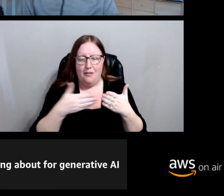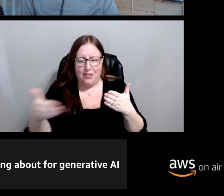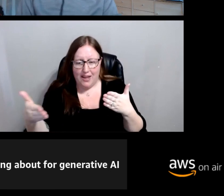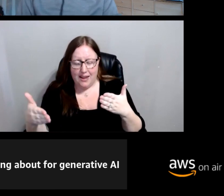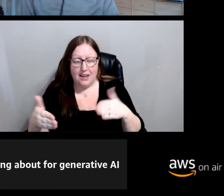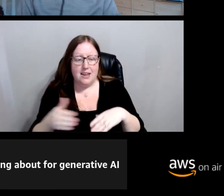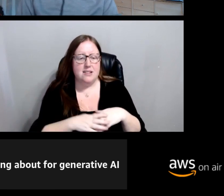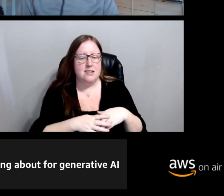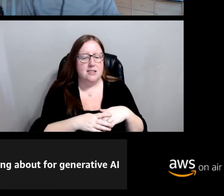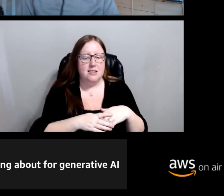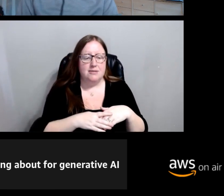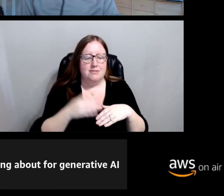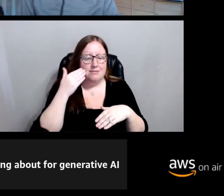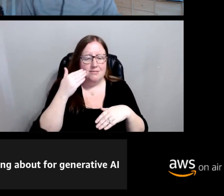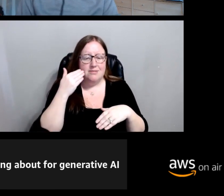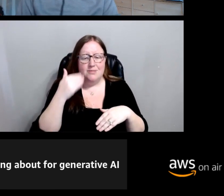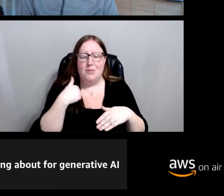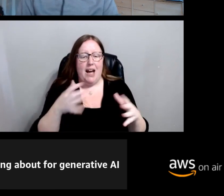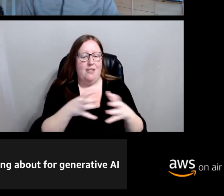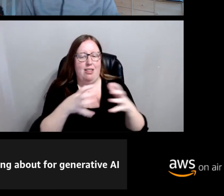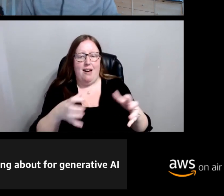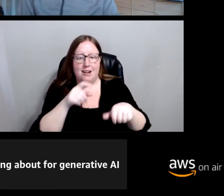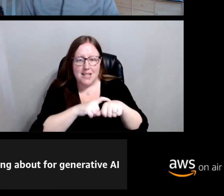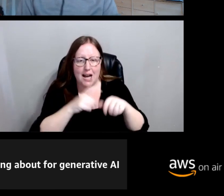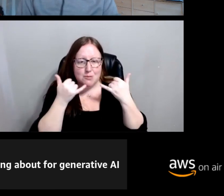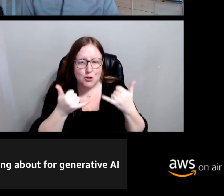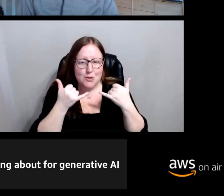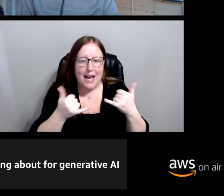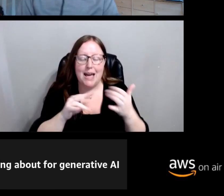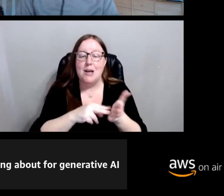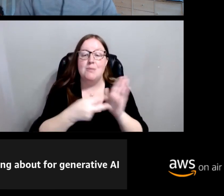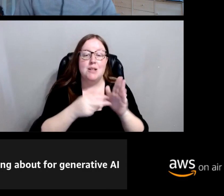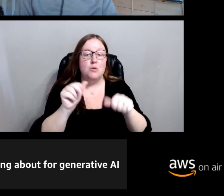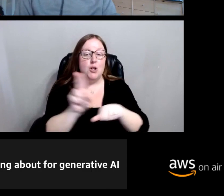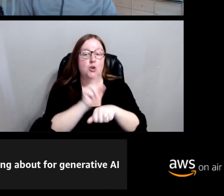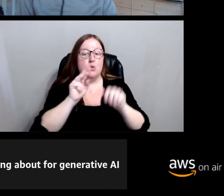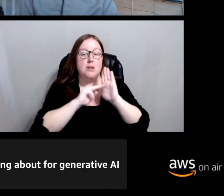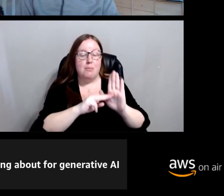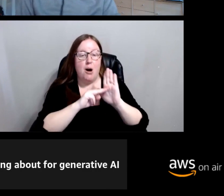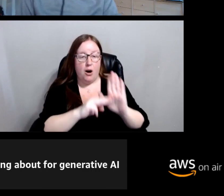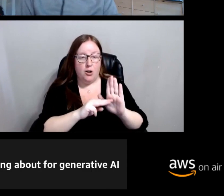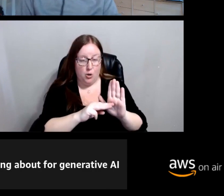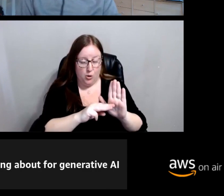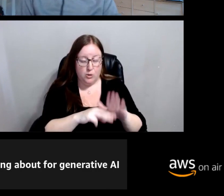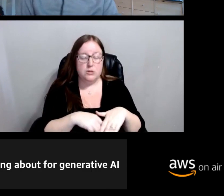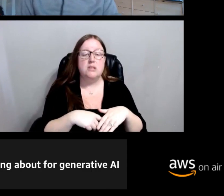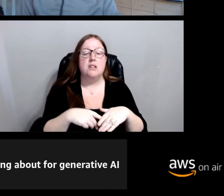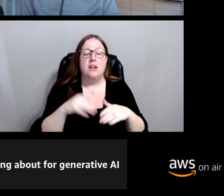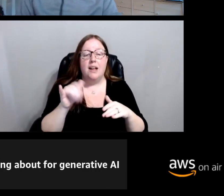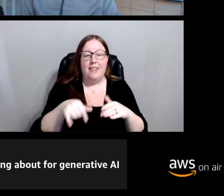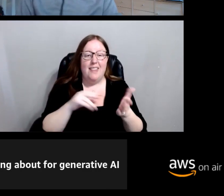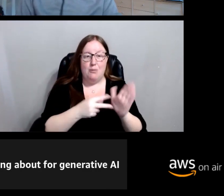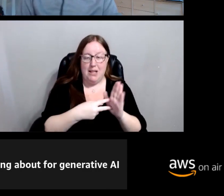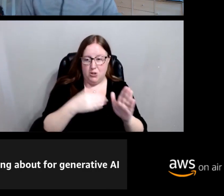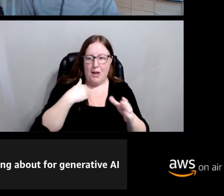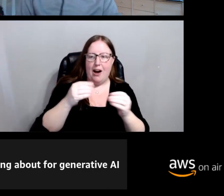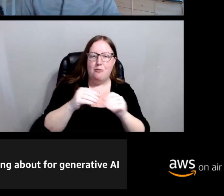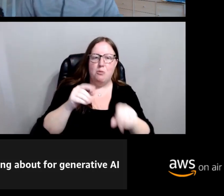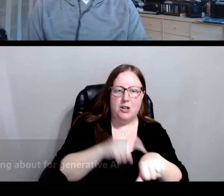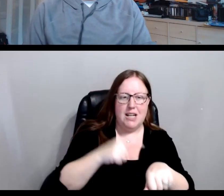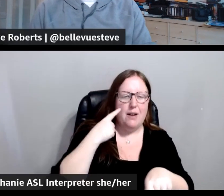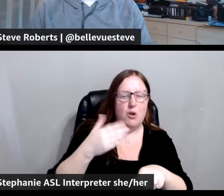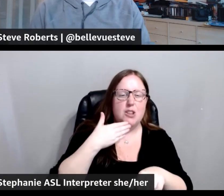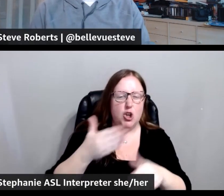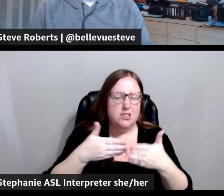we, you know, spend time on today that we can then leverage these models for in a way that will free us up to get to the good